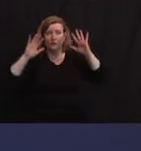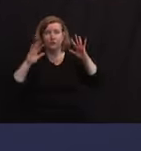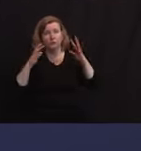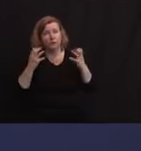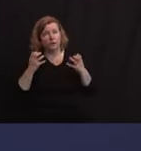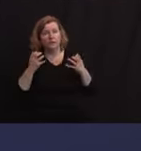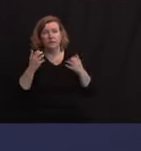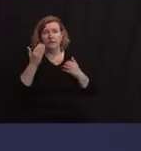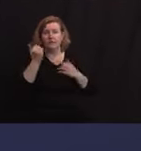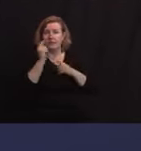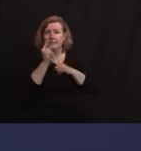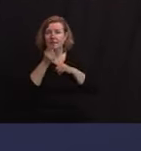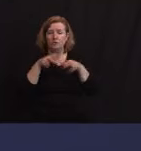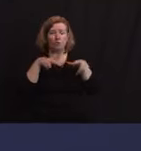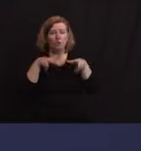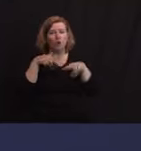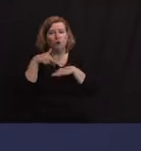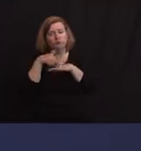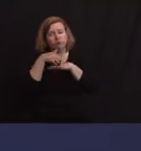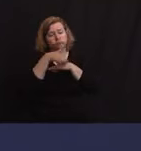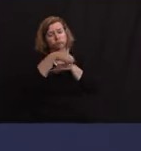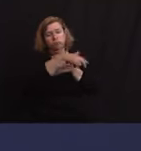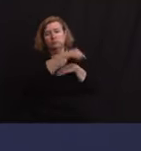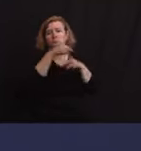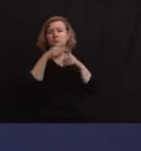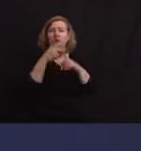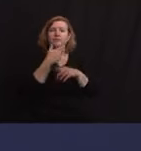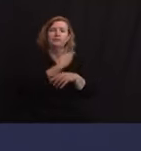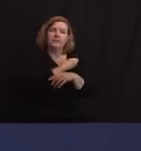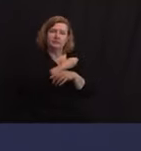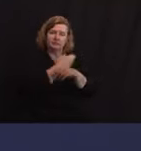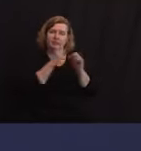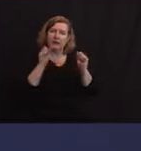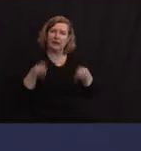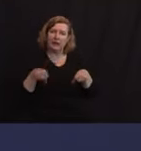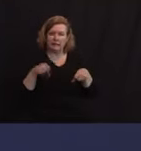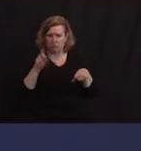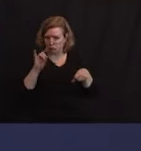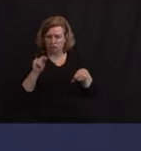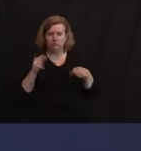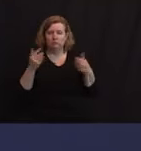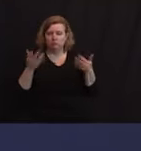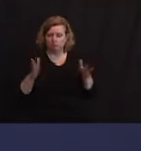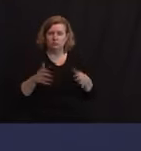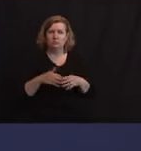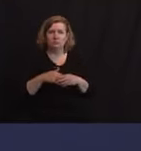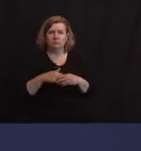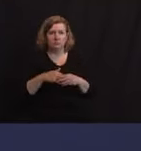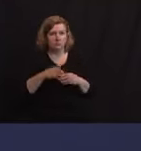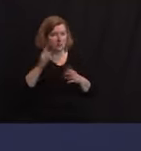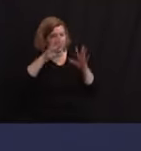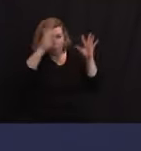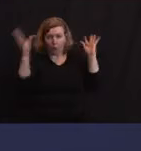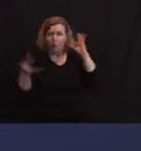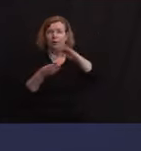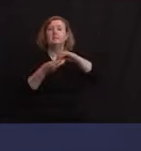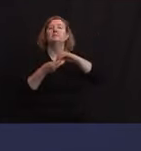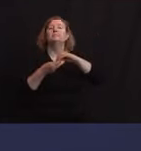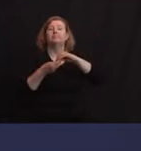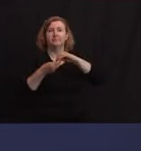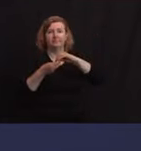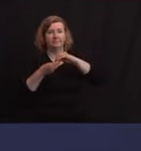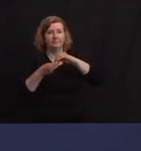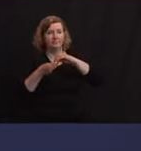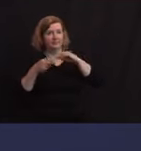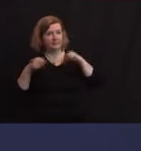of a walk to a site. And we believe that's achievable. So for all the above, it remains a journey.